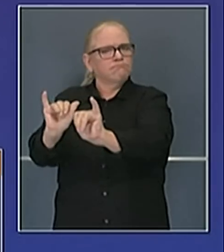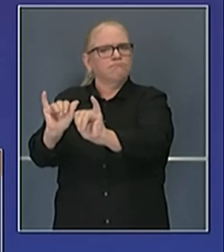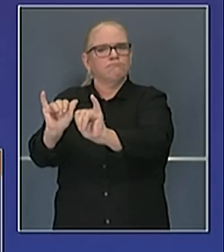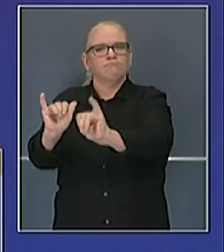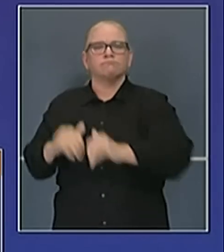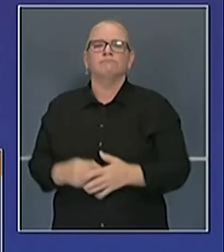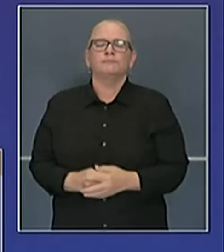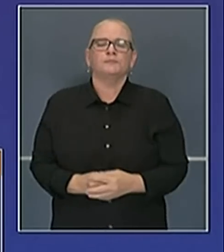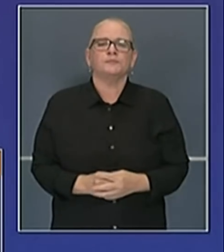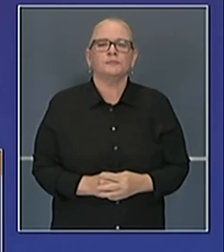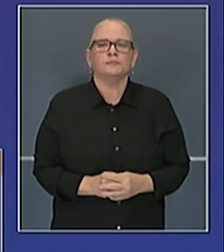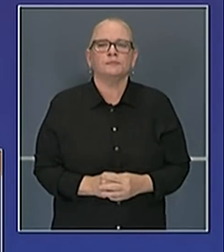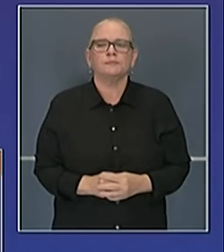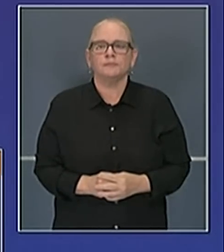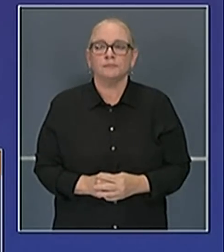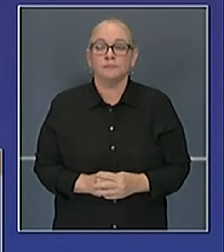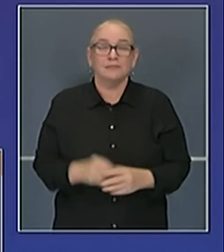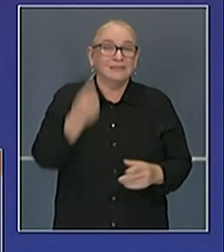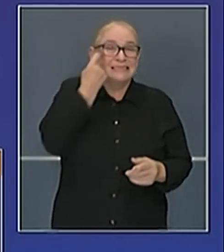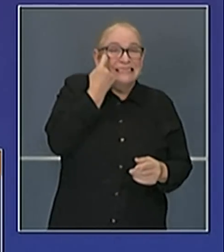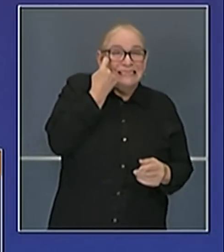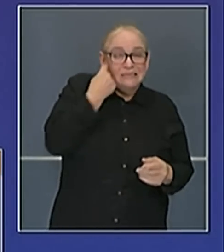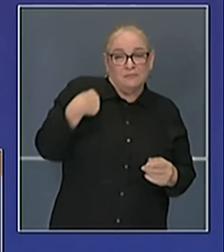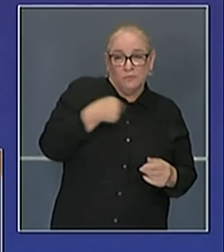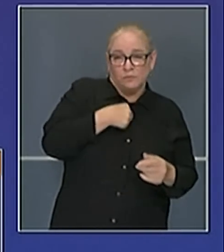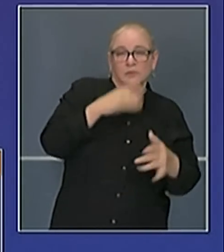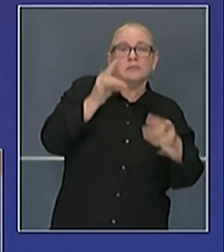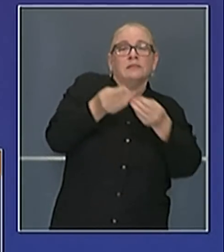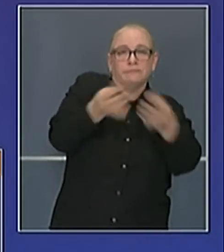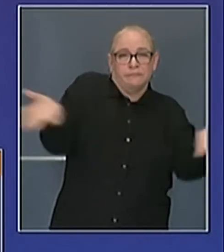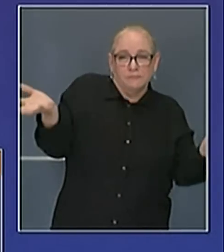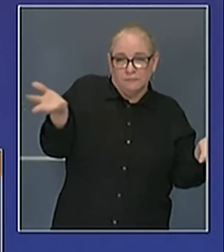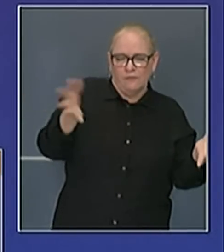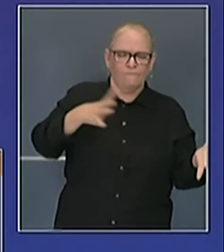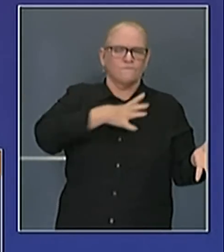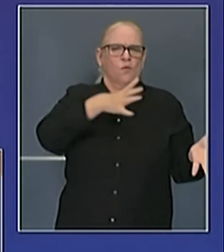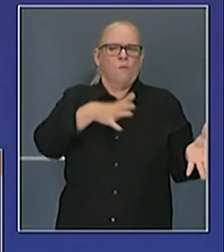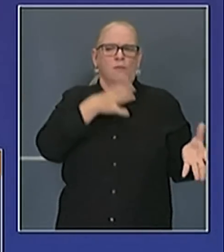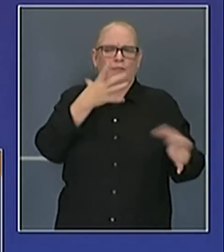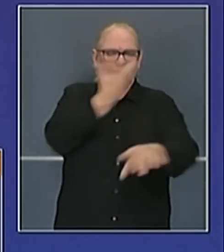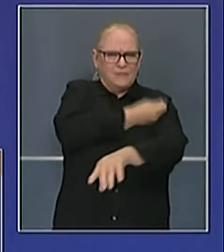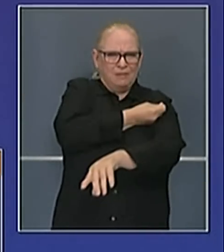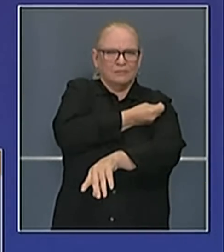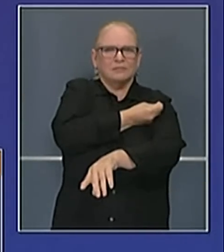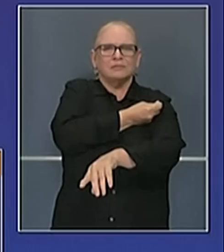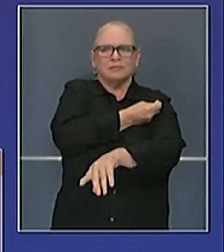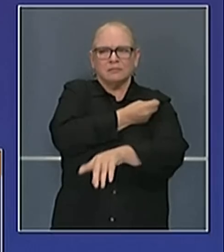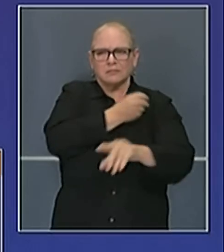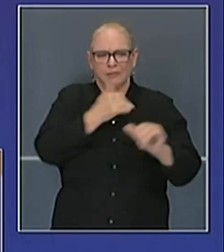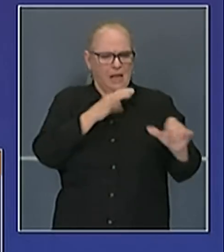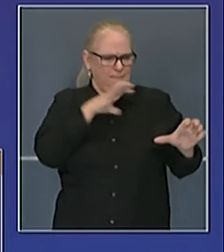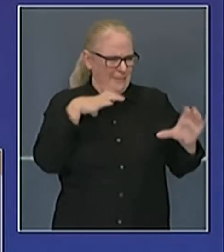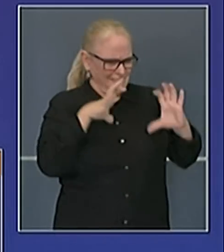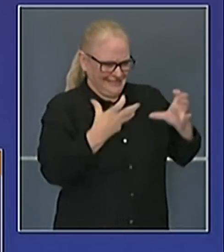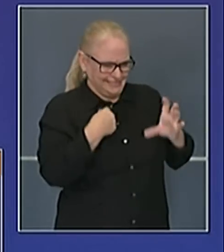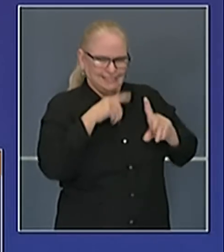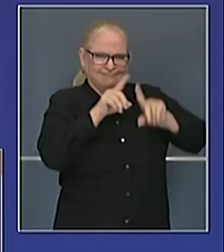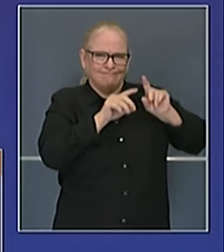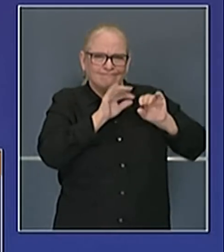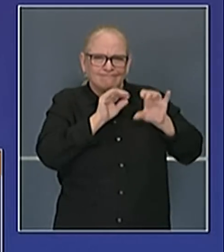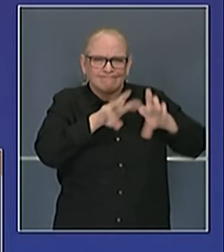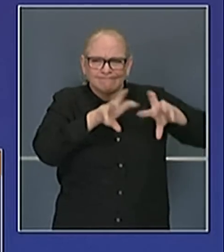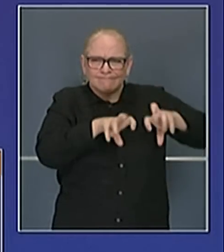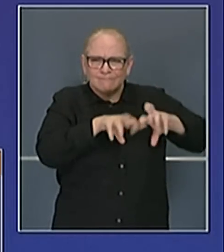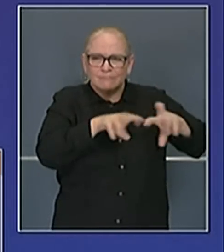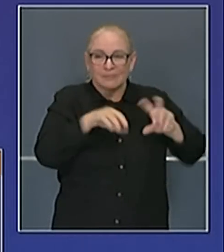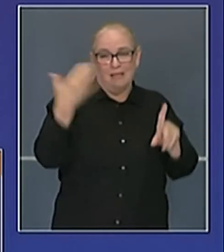Recently, we put together, more formally, a Vaccine Steering Committee. In fact, in April, the Vaccine Steering